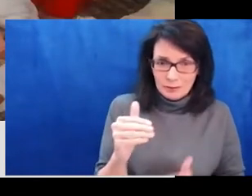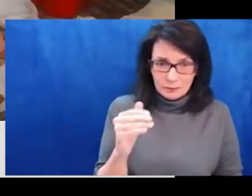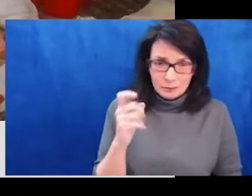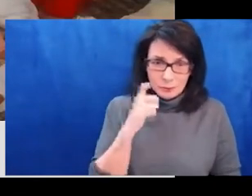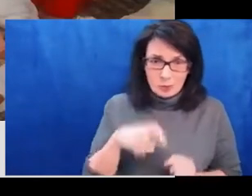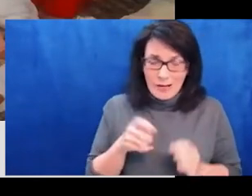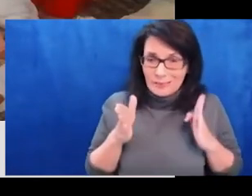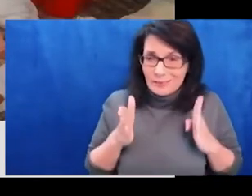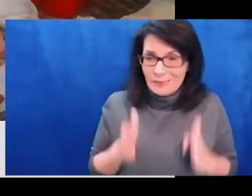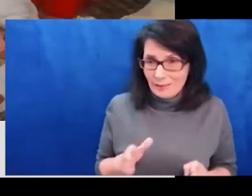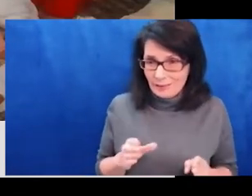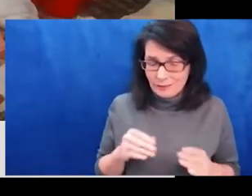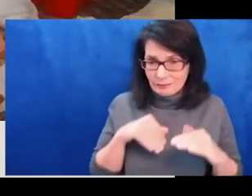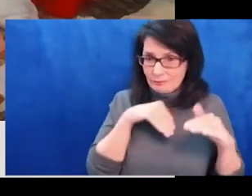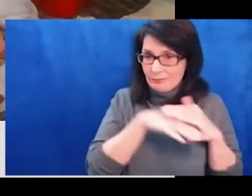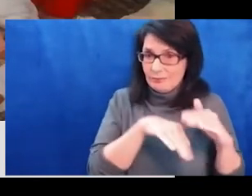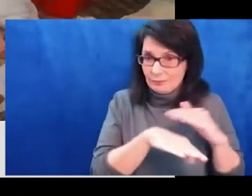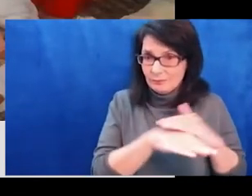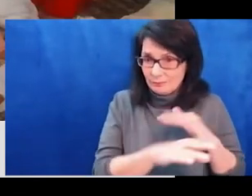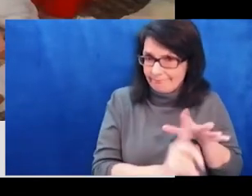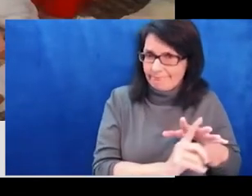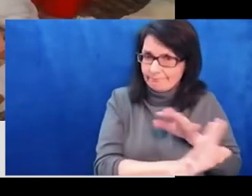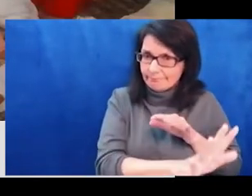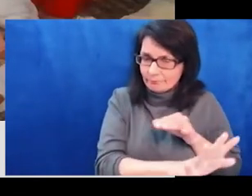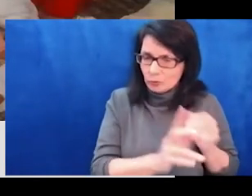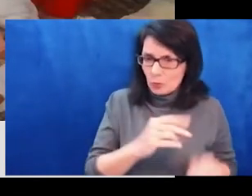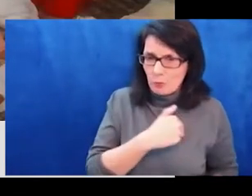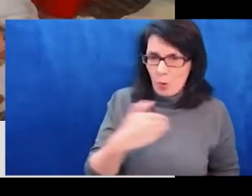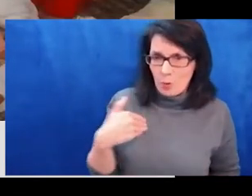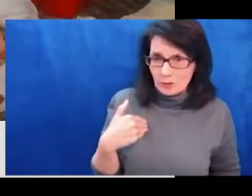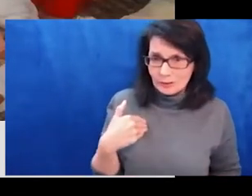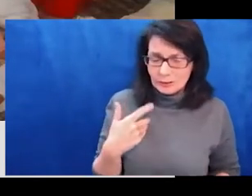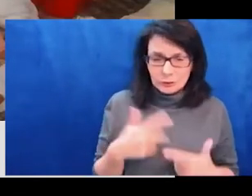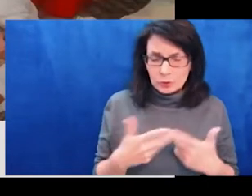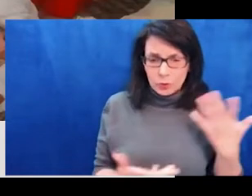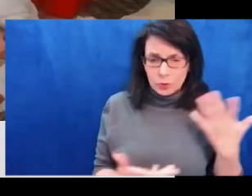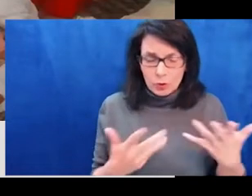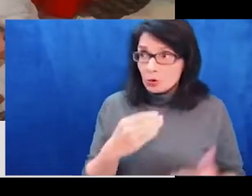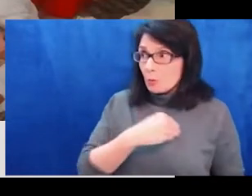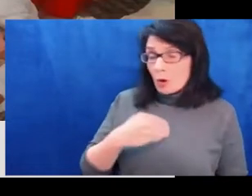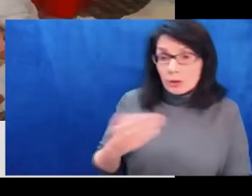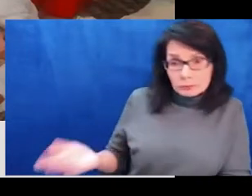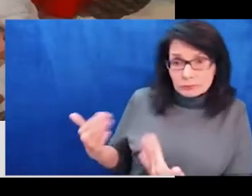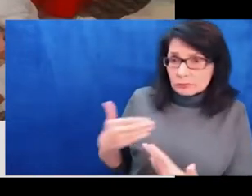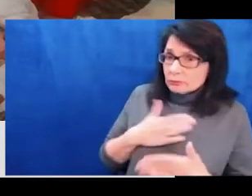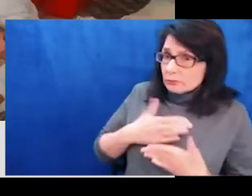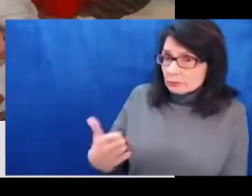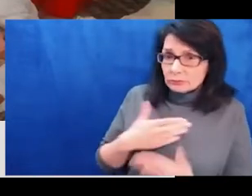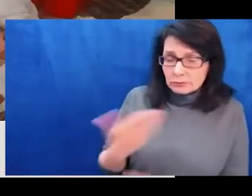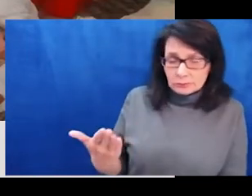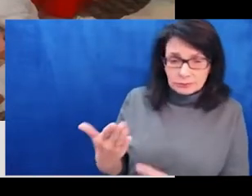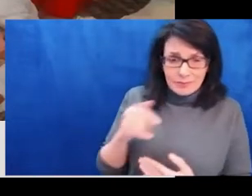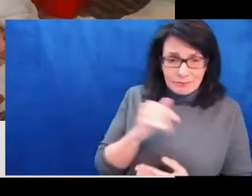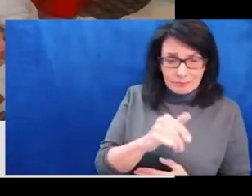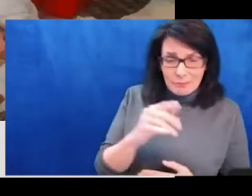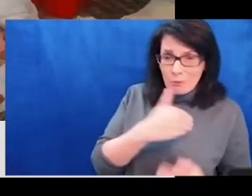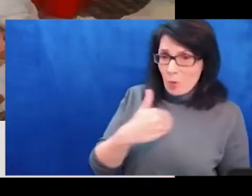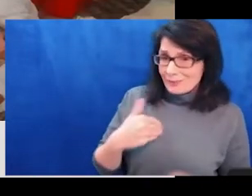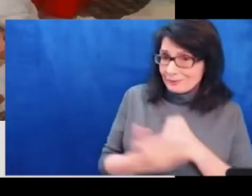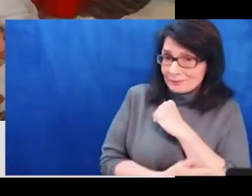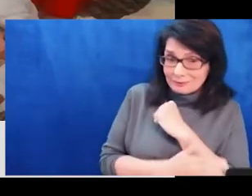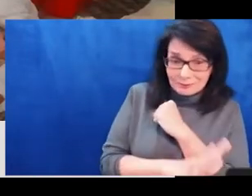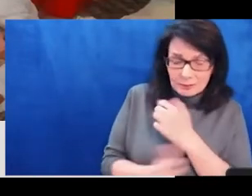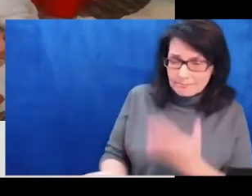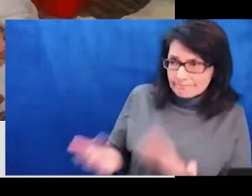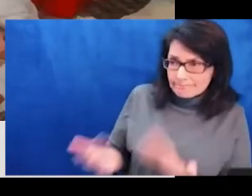hub for refugees, people who have been forced to leave their cities of residence from all